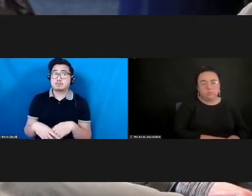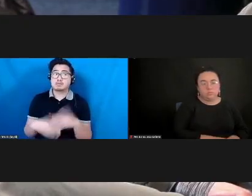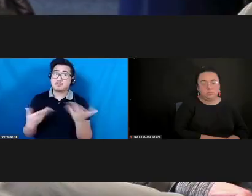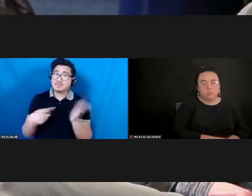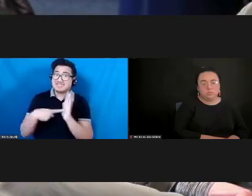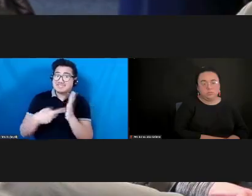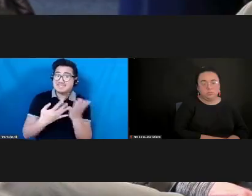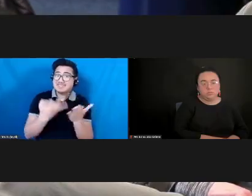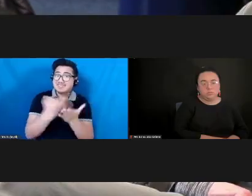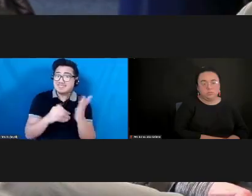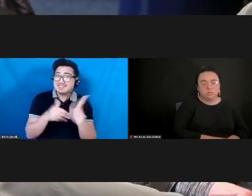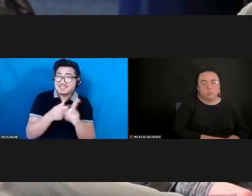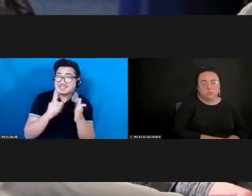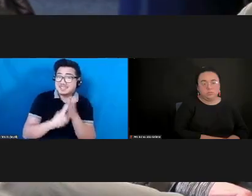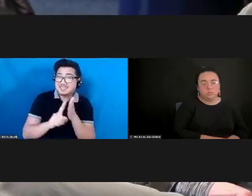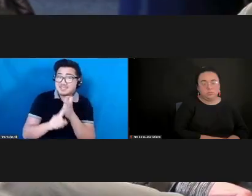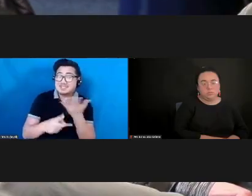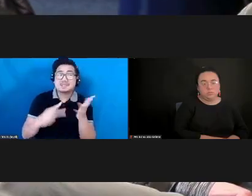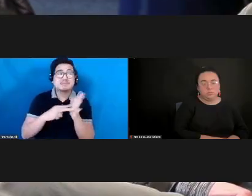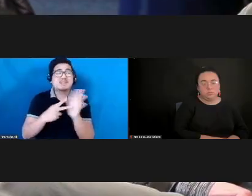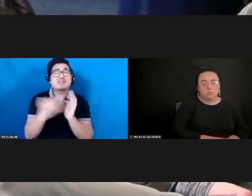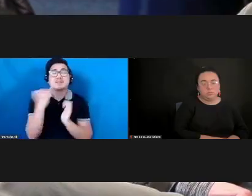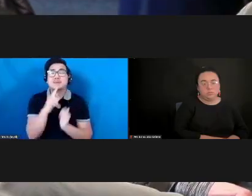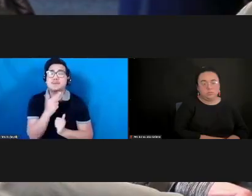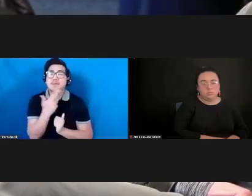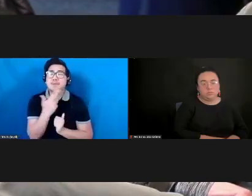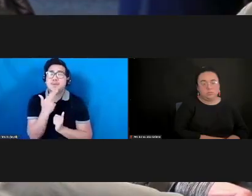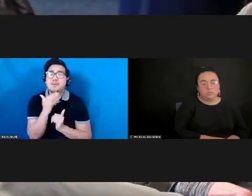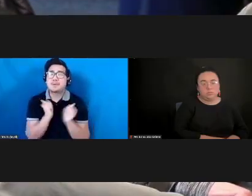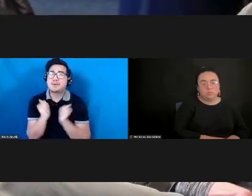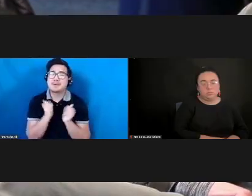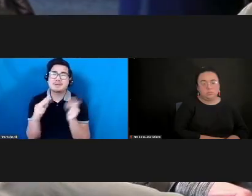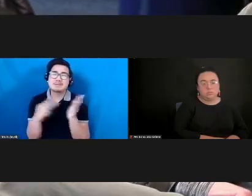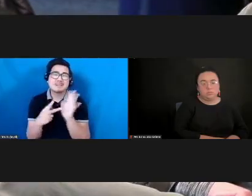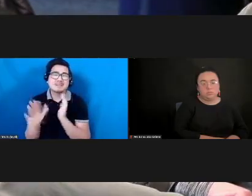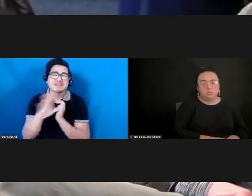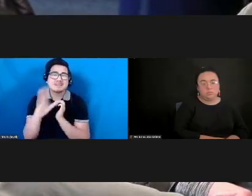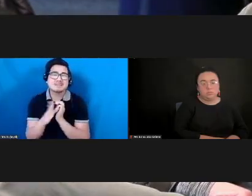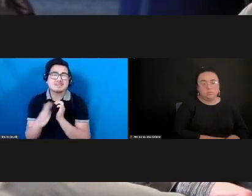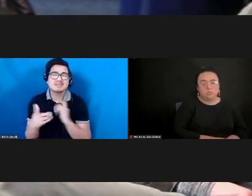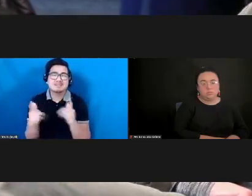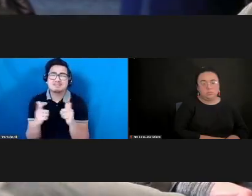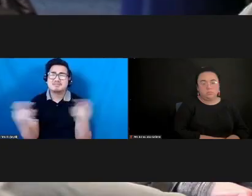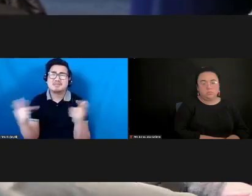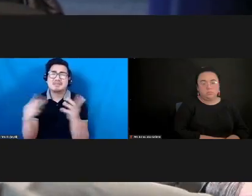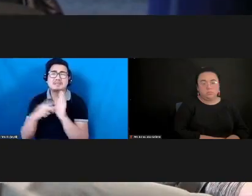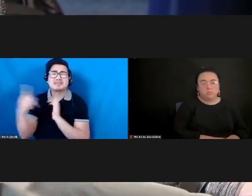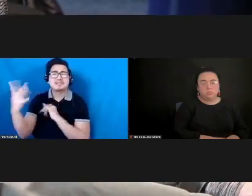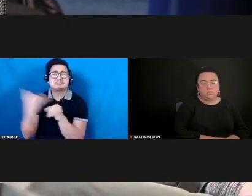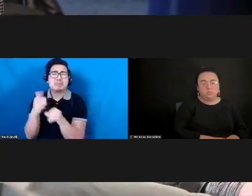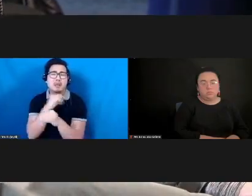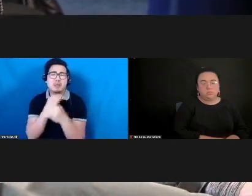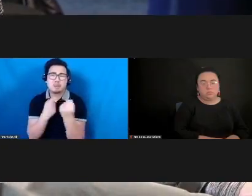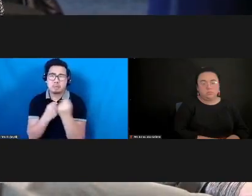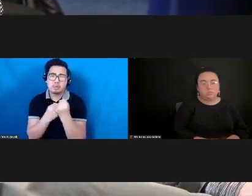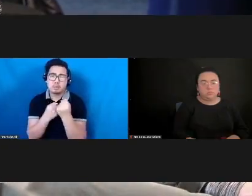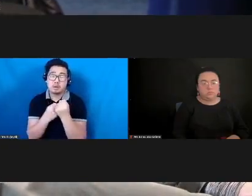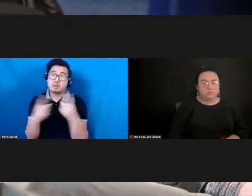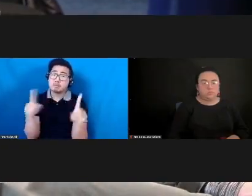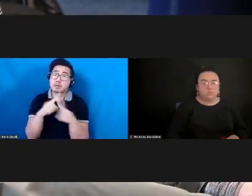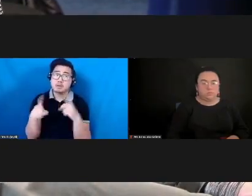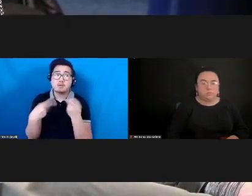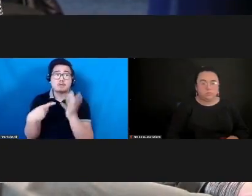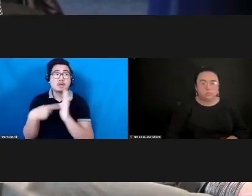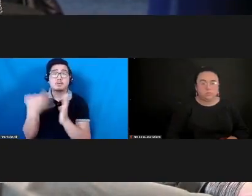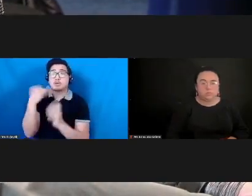theater, it will never, ever, ever scale. The Commerce Department will never support that argument, but maybe cultural exchange will.